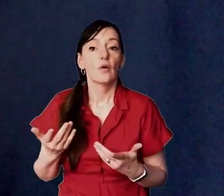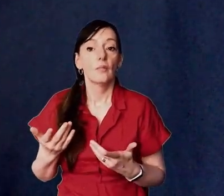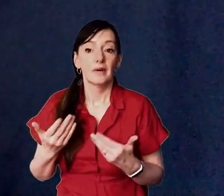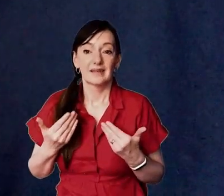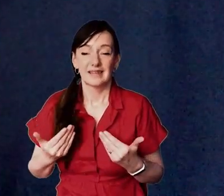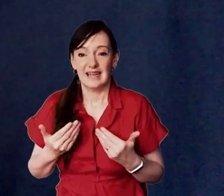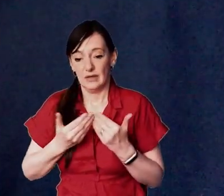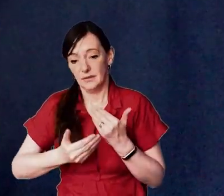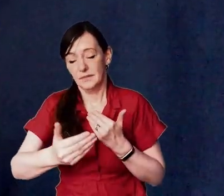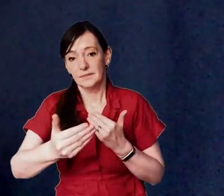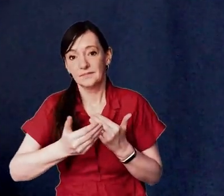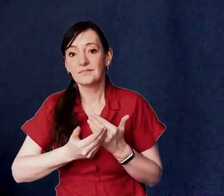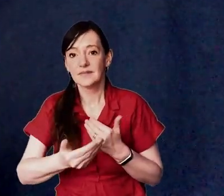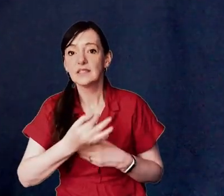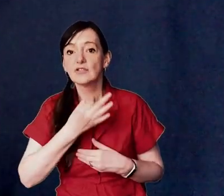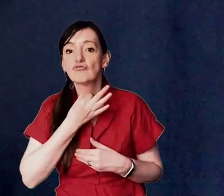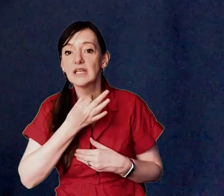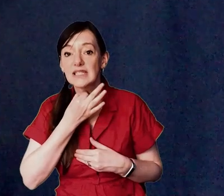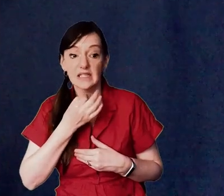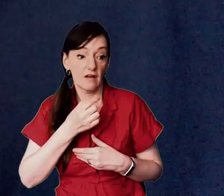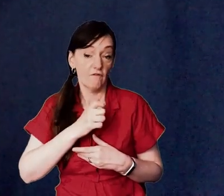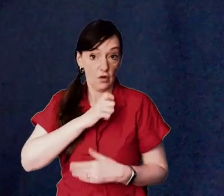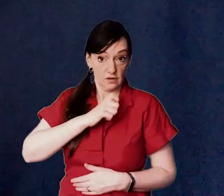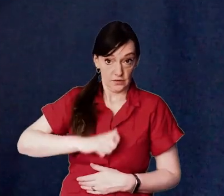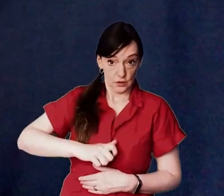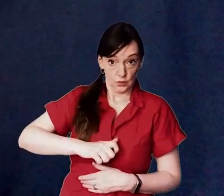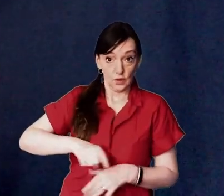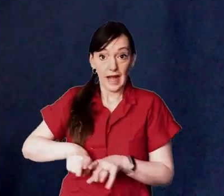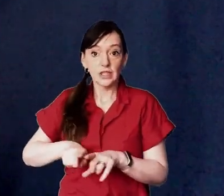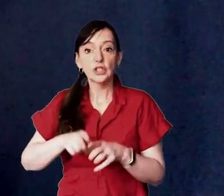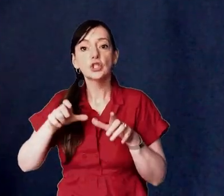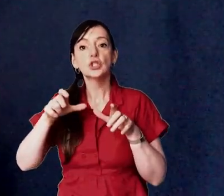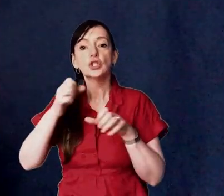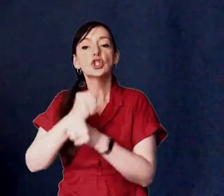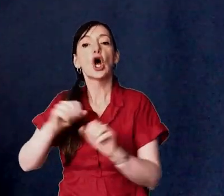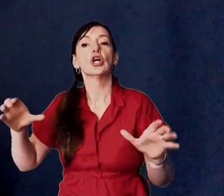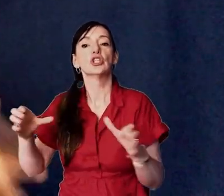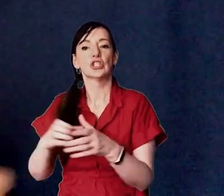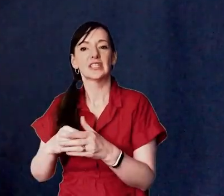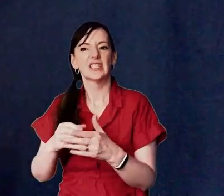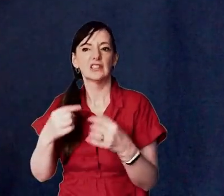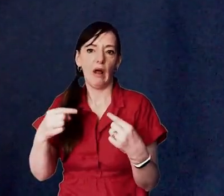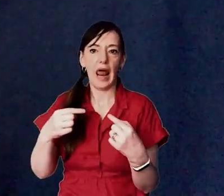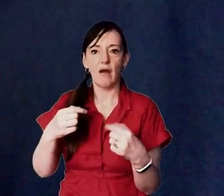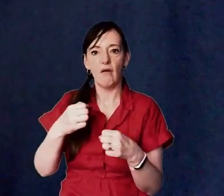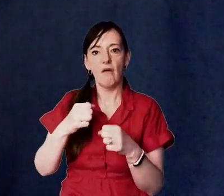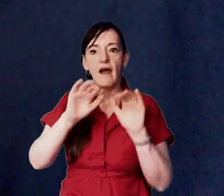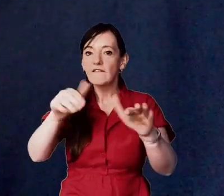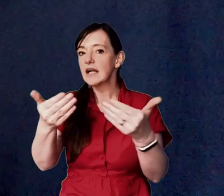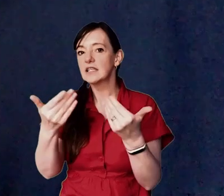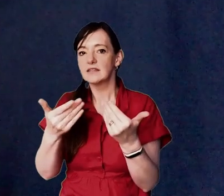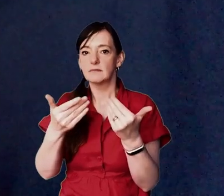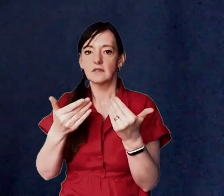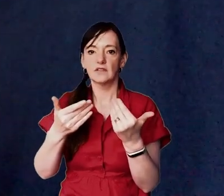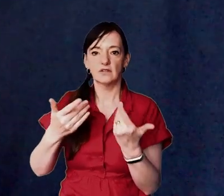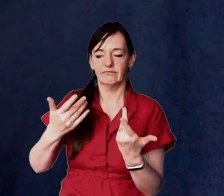the temptation uh in these days both for individual christians but also for churches if we're not careful to allow evangelism to drop somewhat